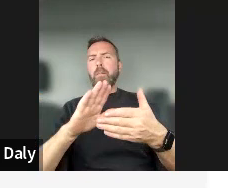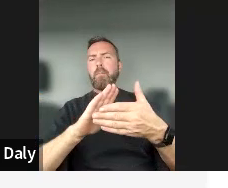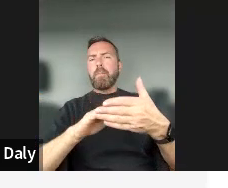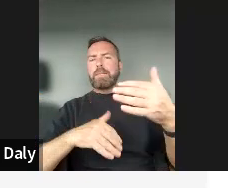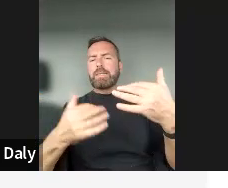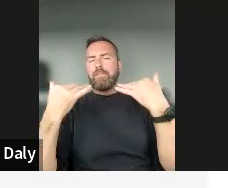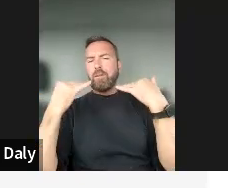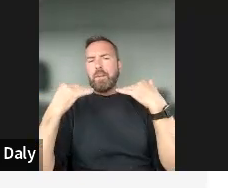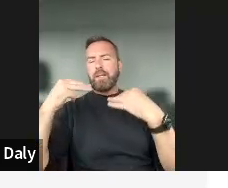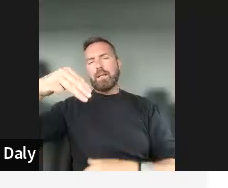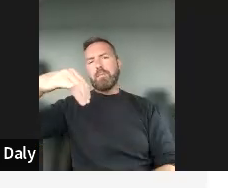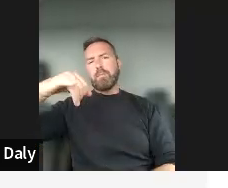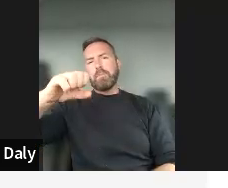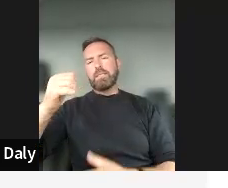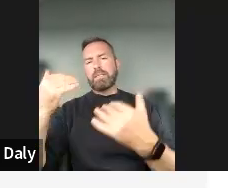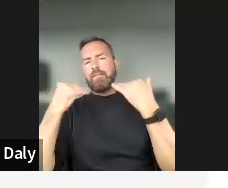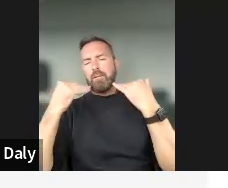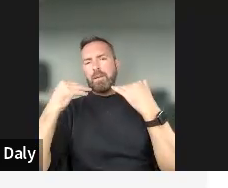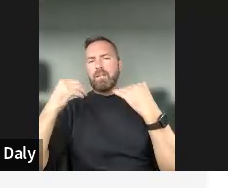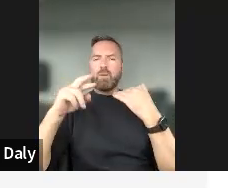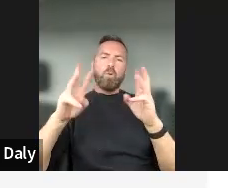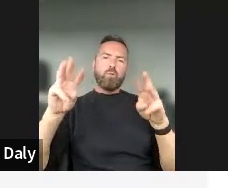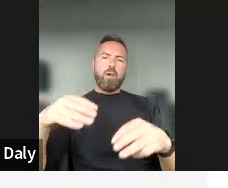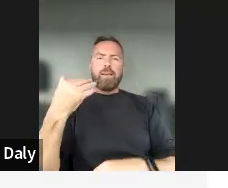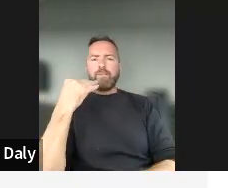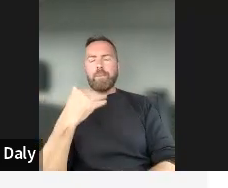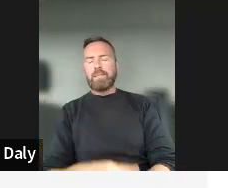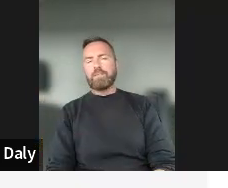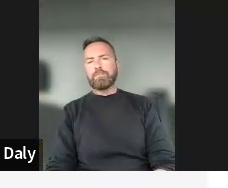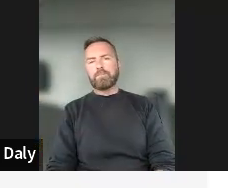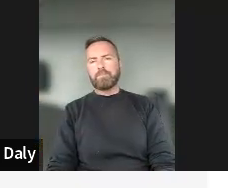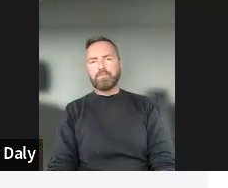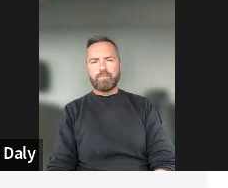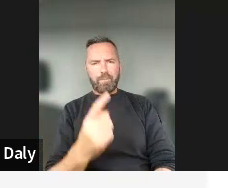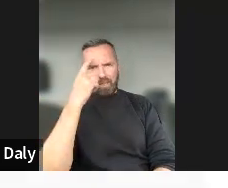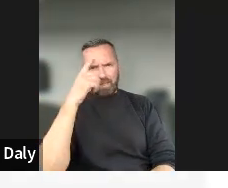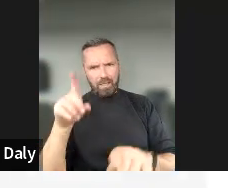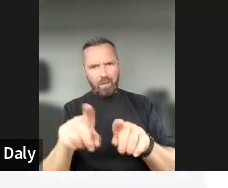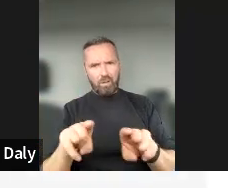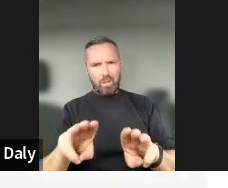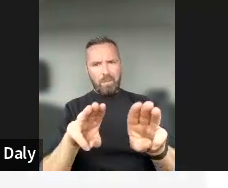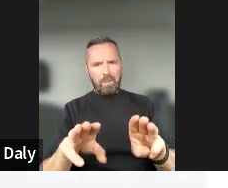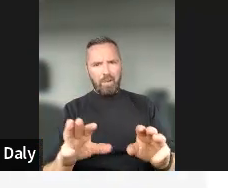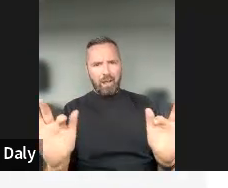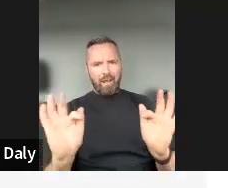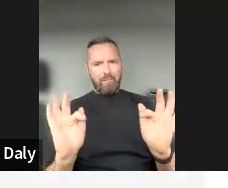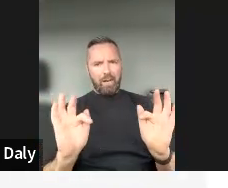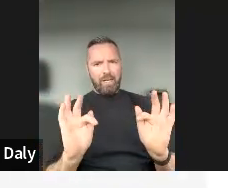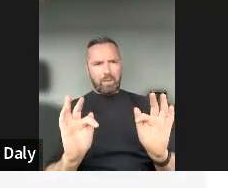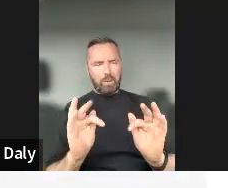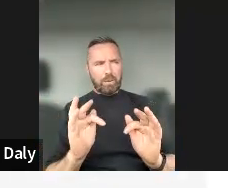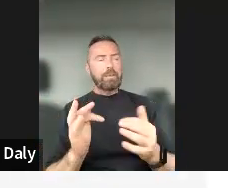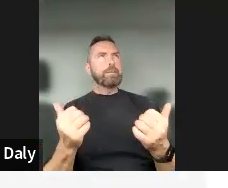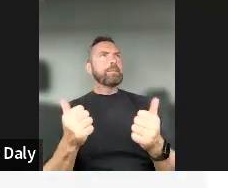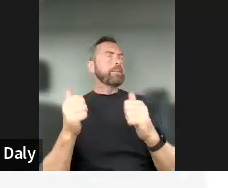you know, and I think also something about, you know, people are afraid to admit when they're scammed as well. We need to kind of talk a bit